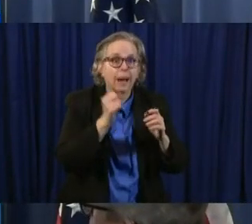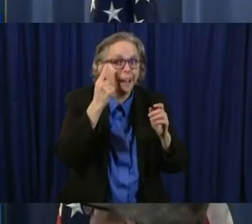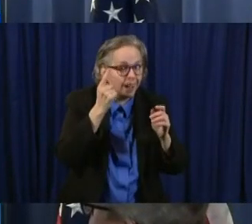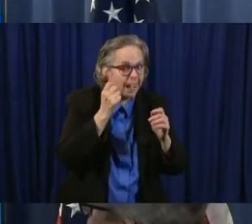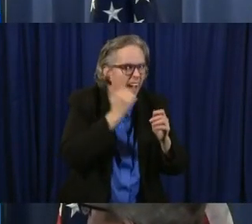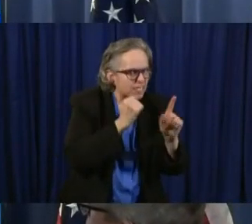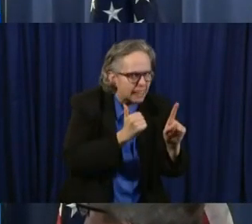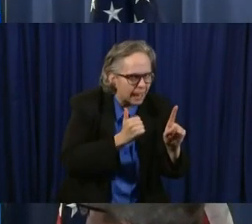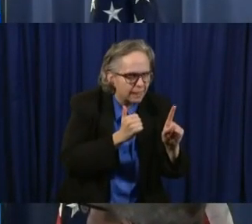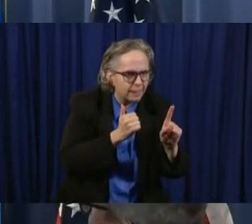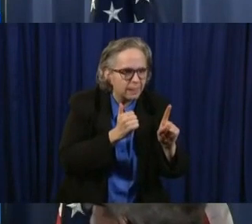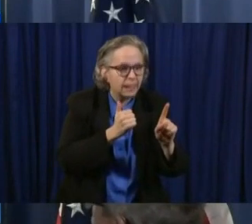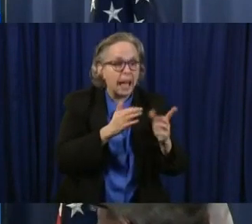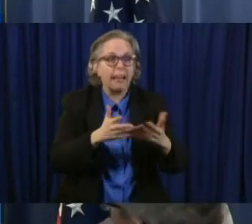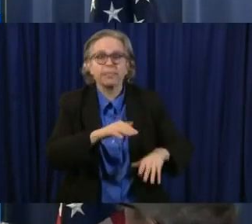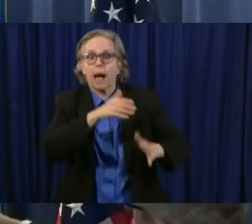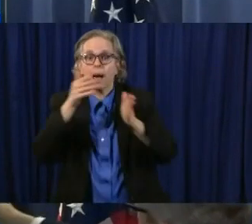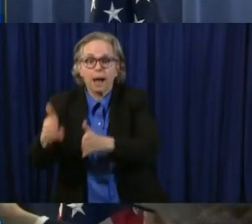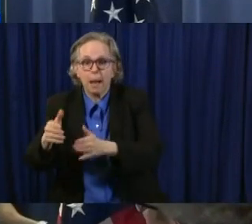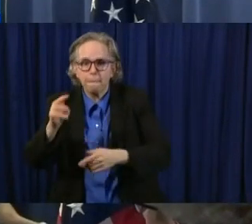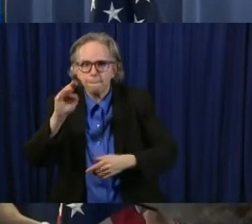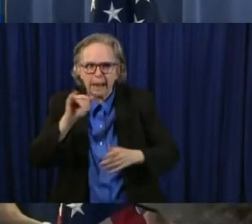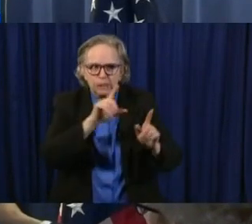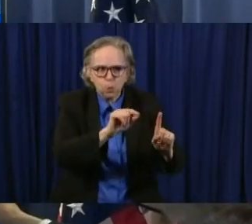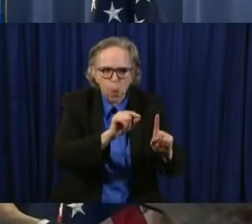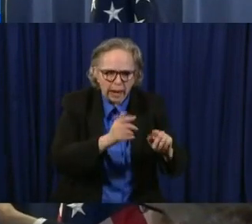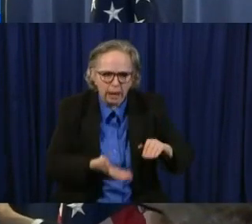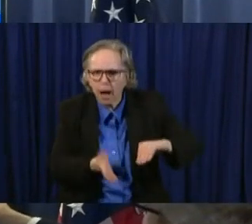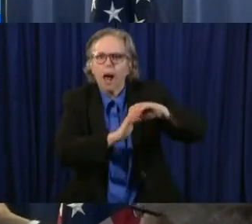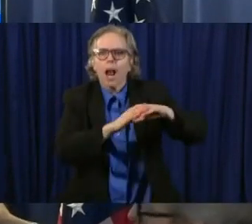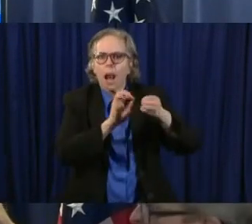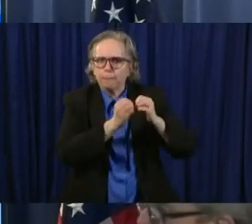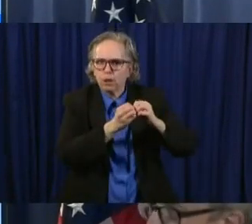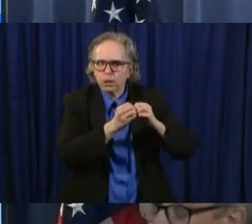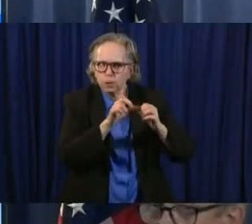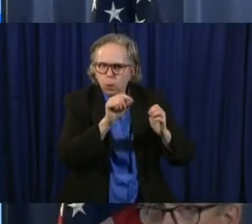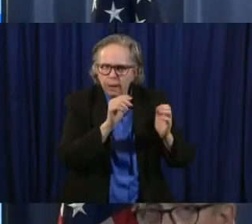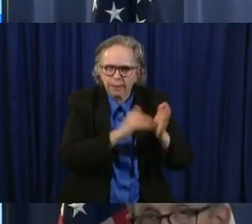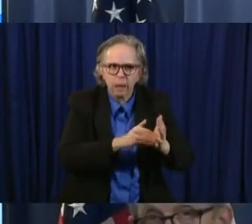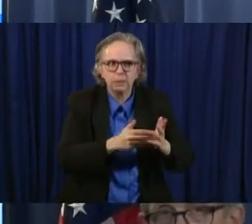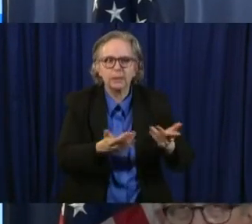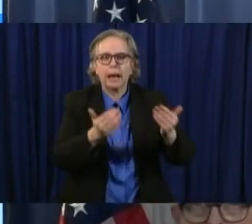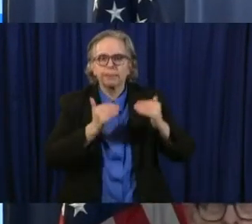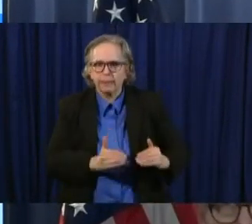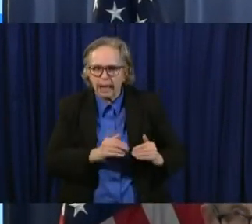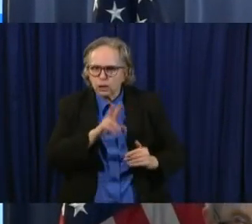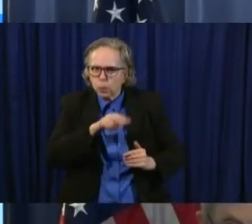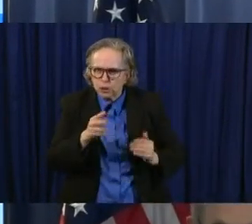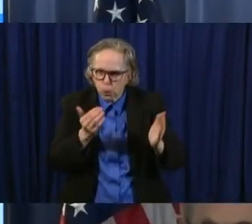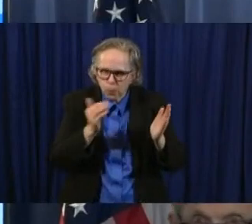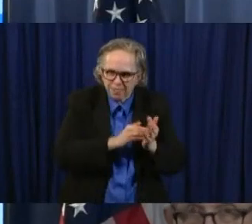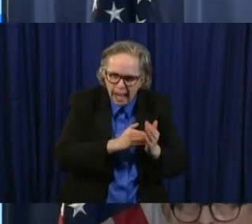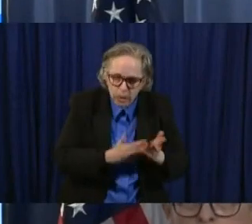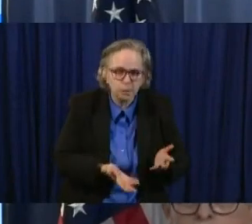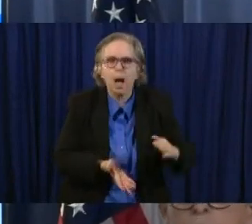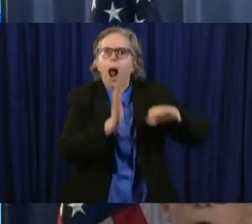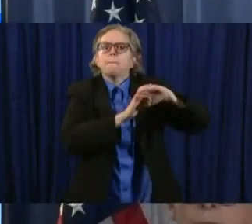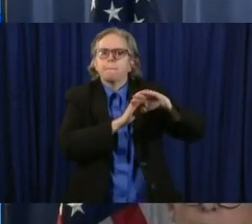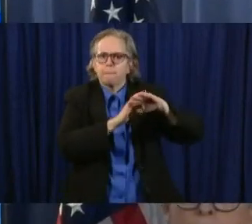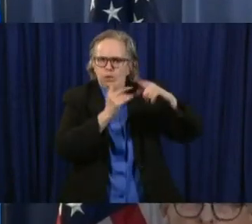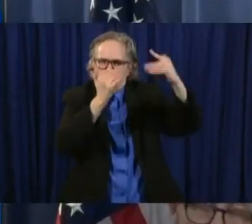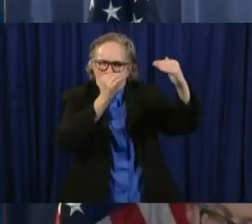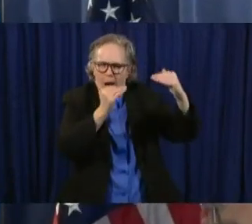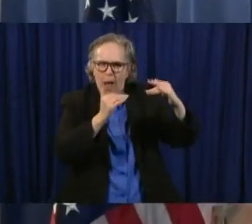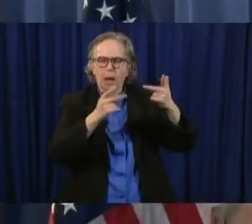May 20th, we're up to 20,000 a day. May 27th, 22,000. Now these are what we think we're going to be able to